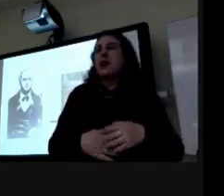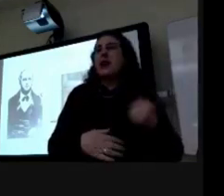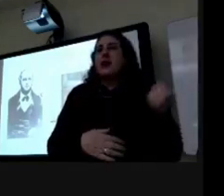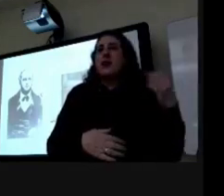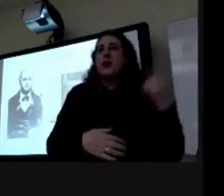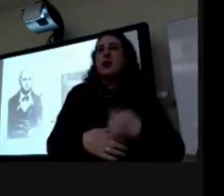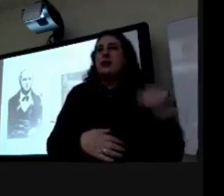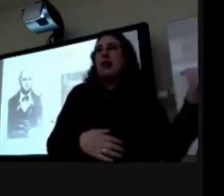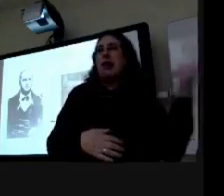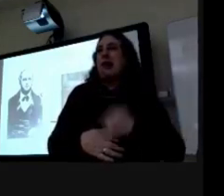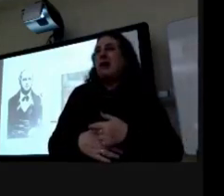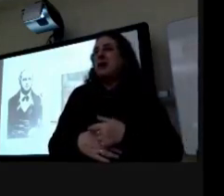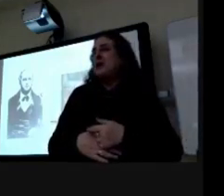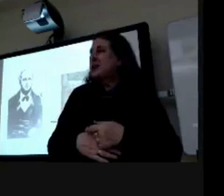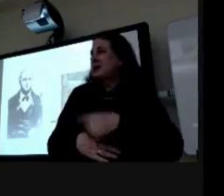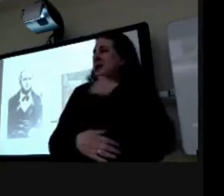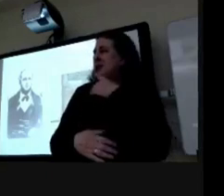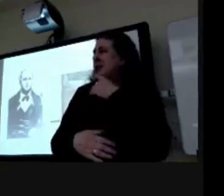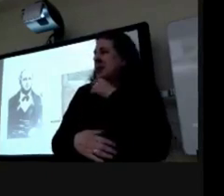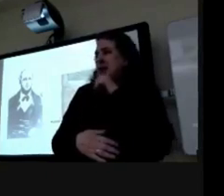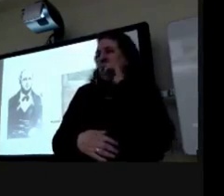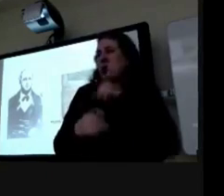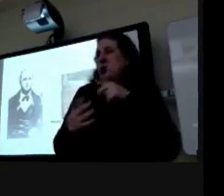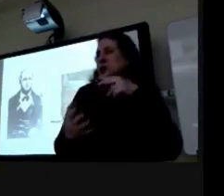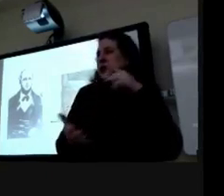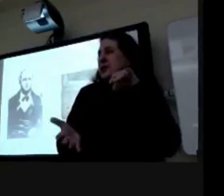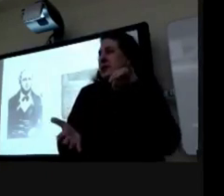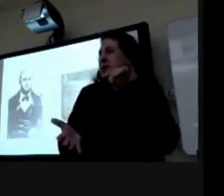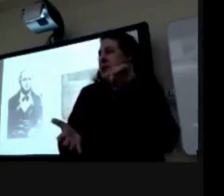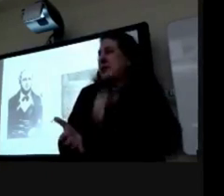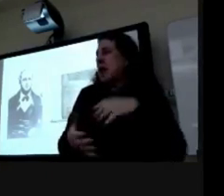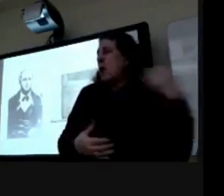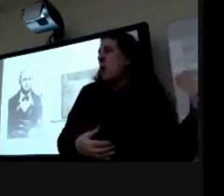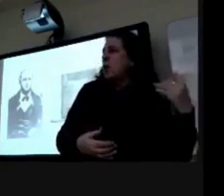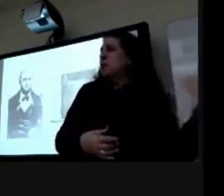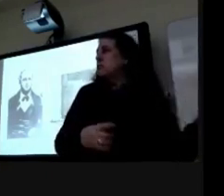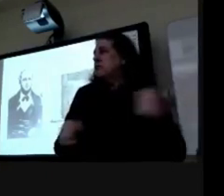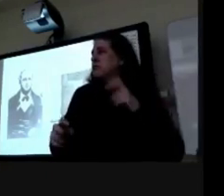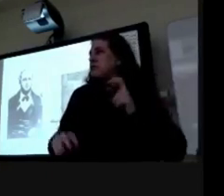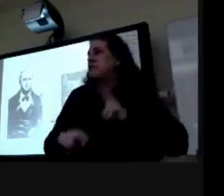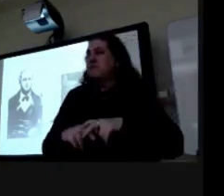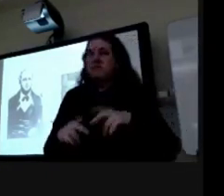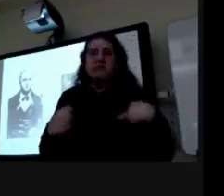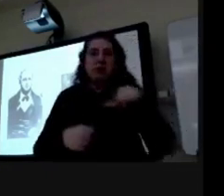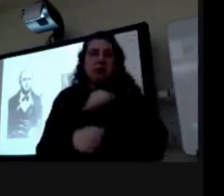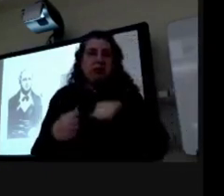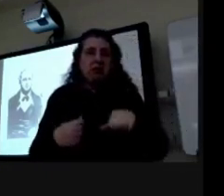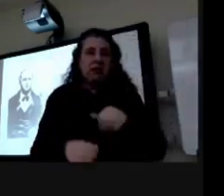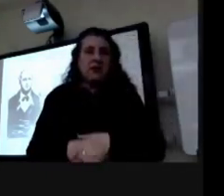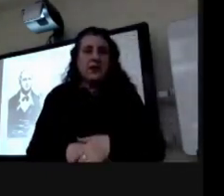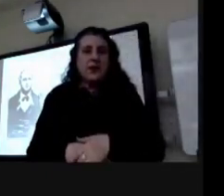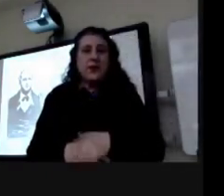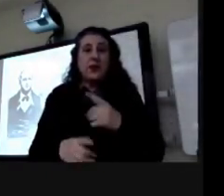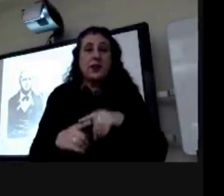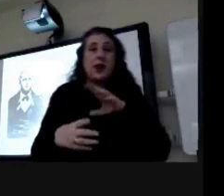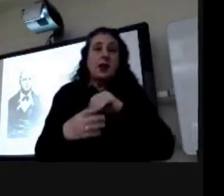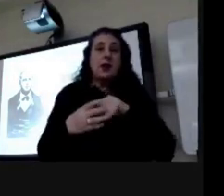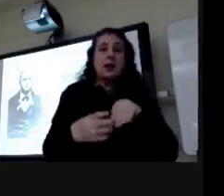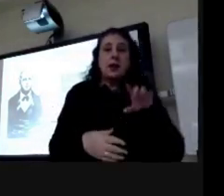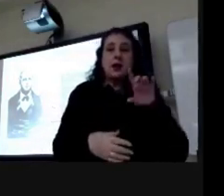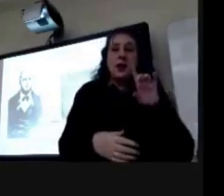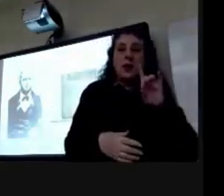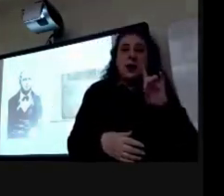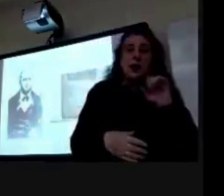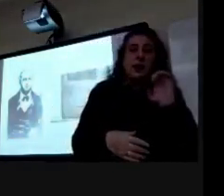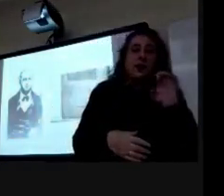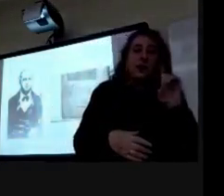later he came back and told biller that uh he just couldn't stay away but uh some other participants were david davis